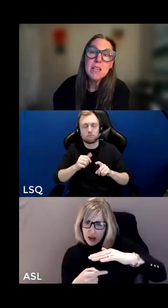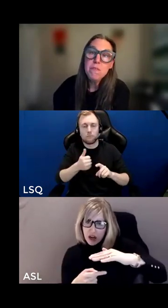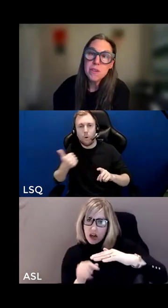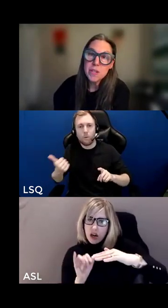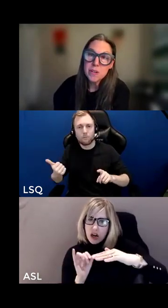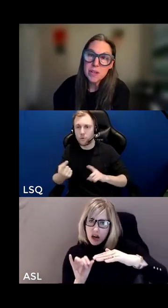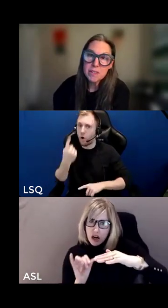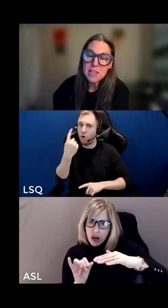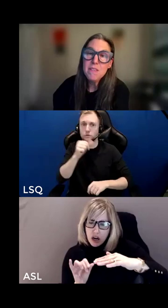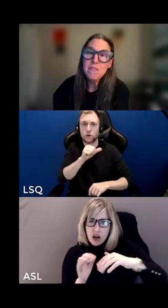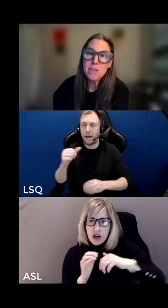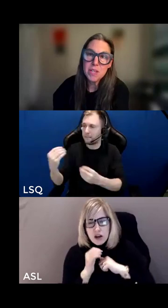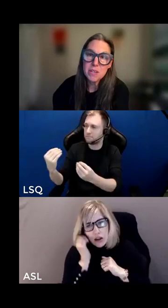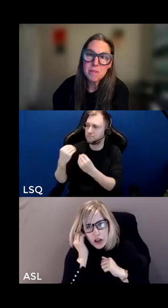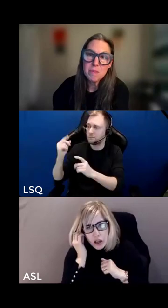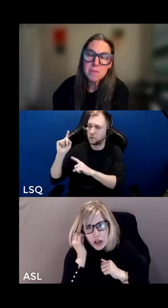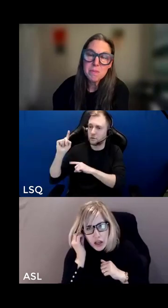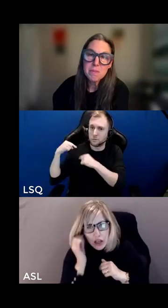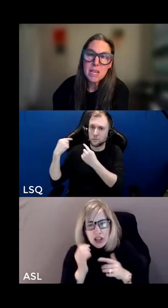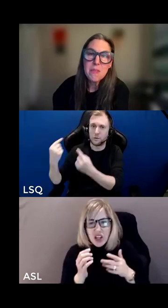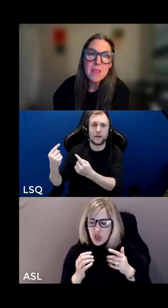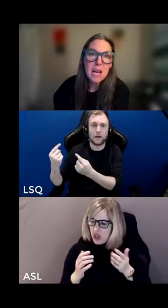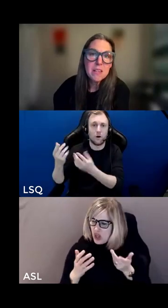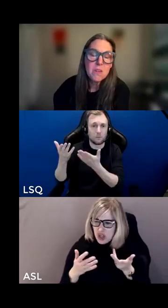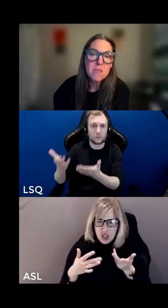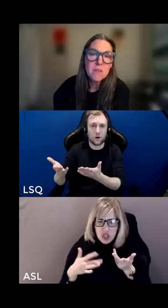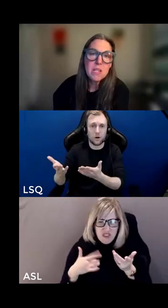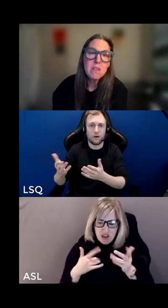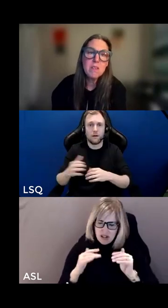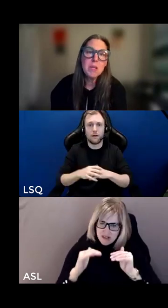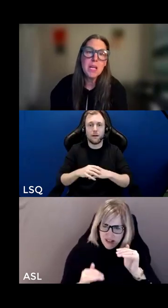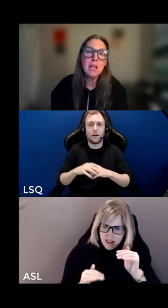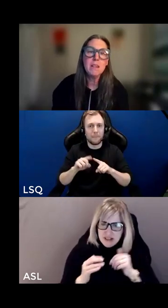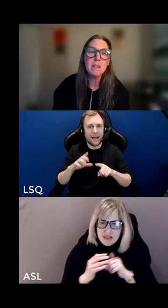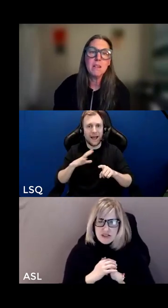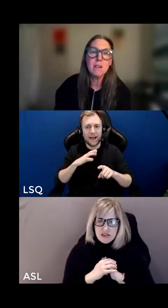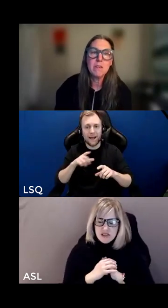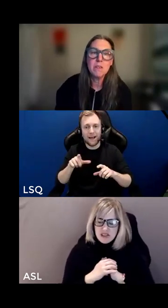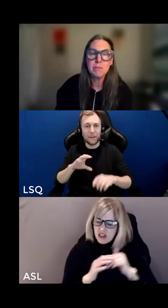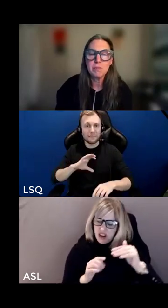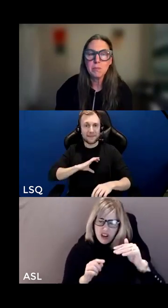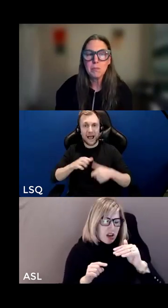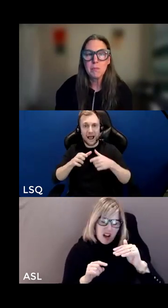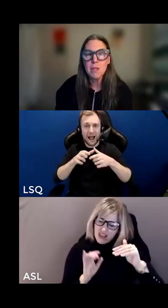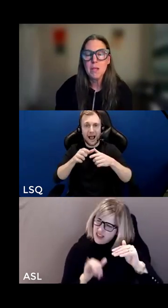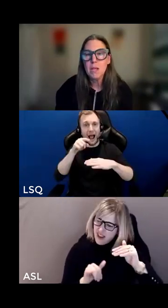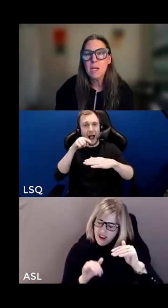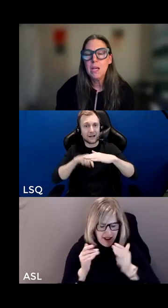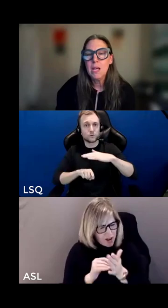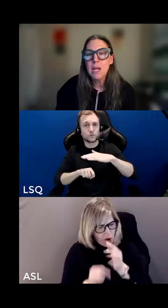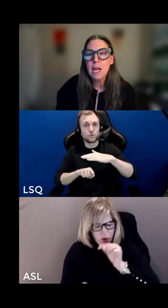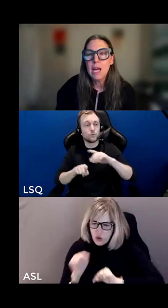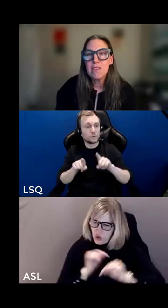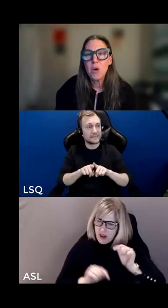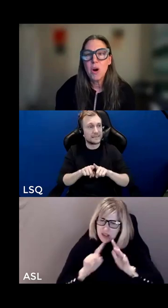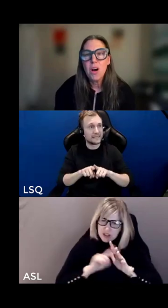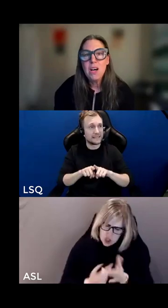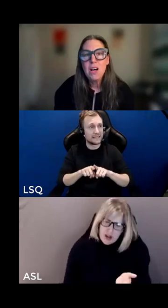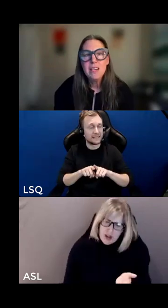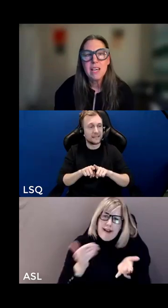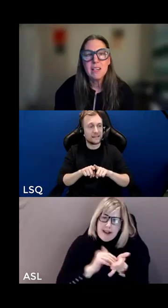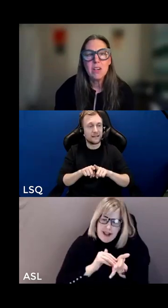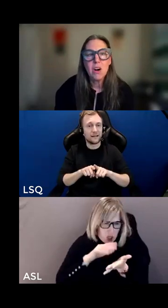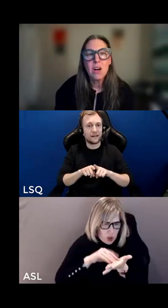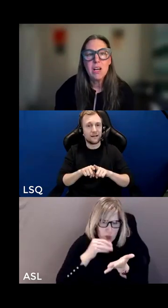ourselves as inferior and that also needs to be unlearned and so